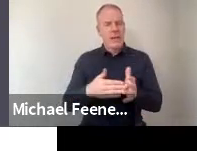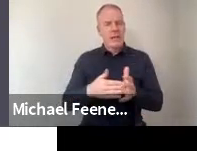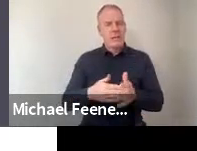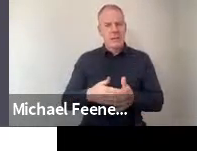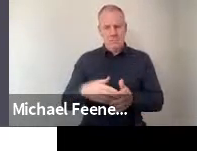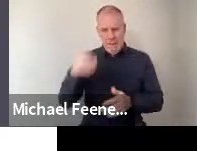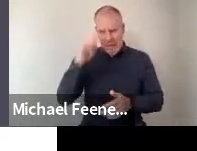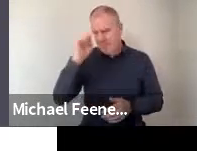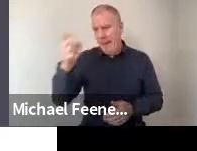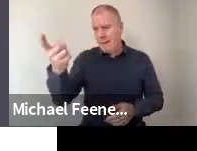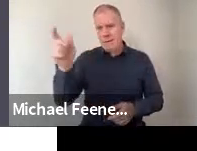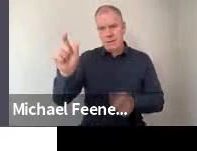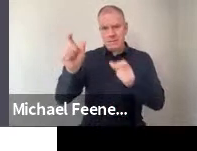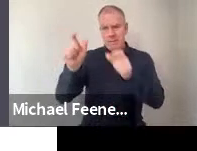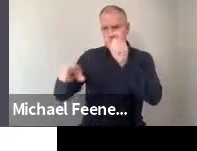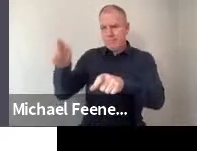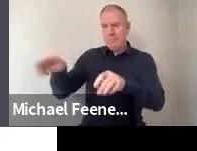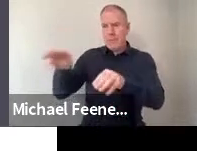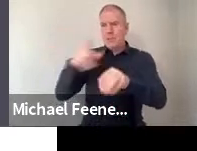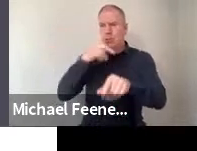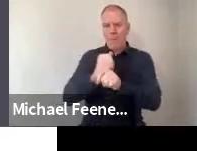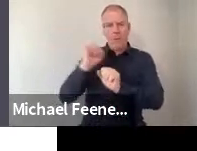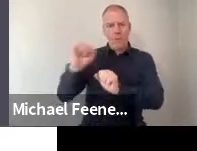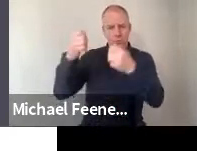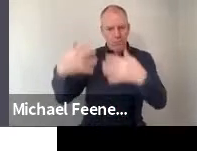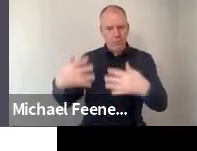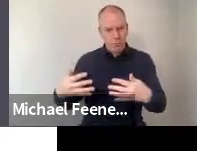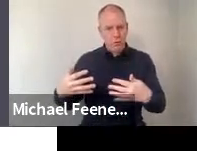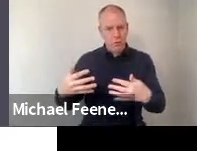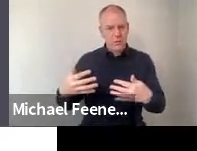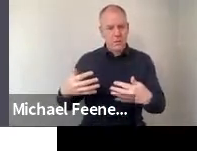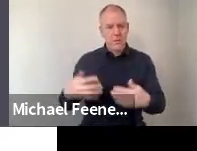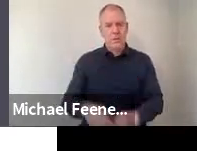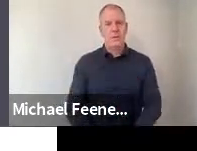scientists to talk about research findings with the public.